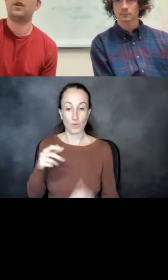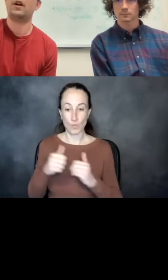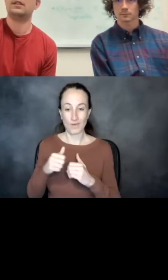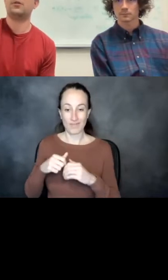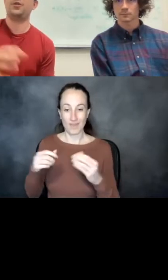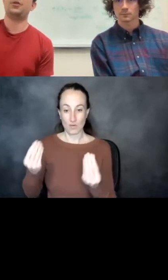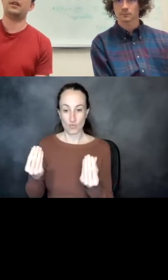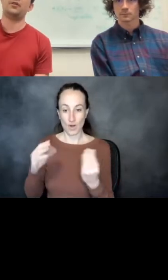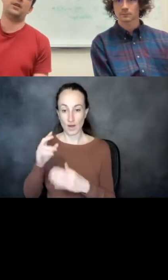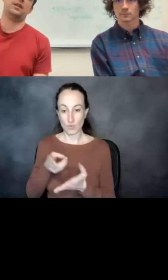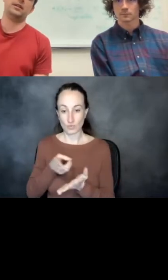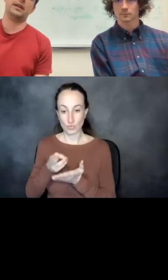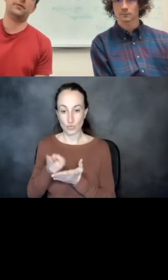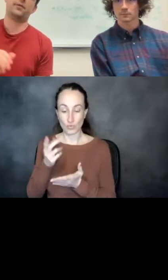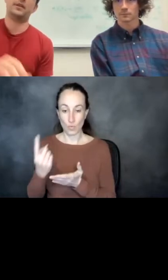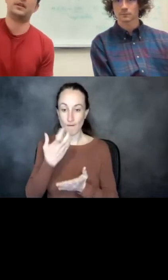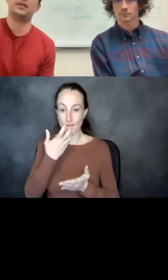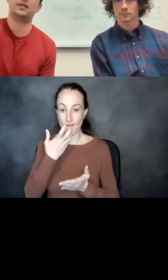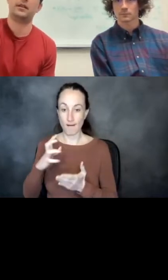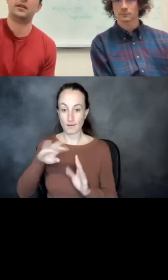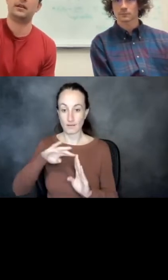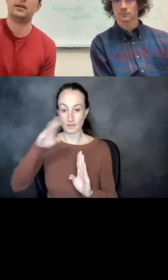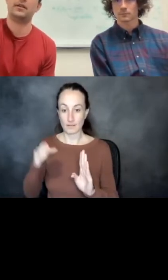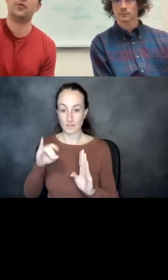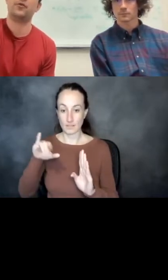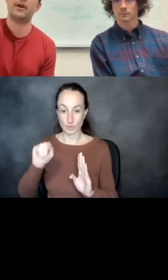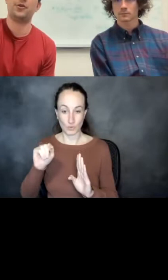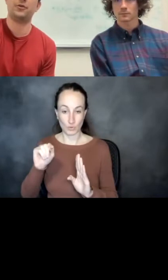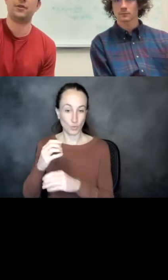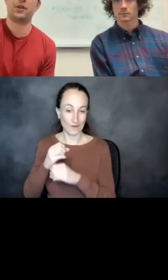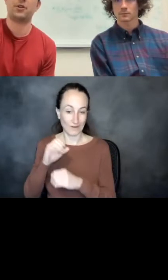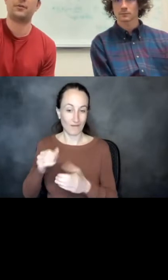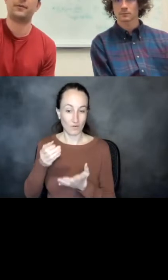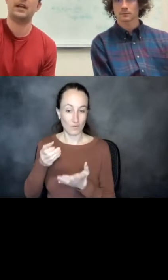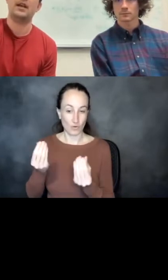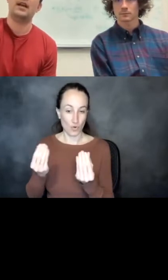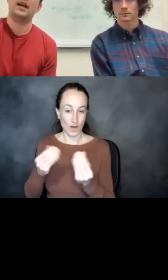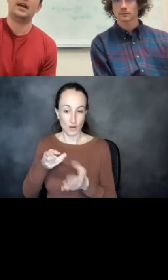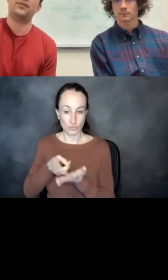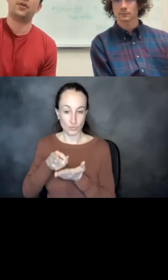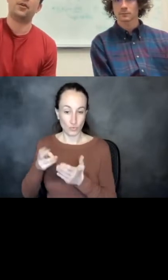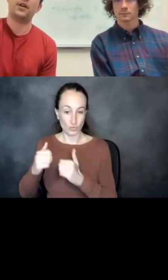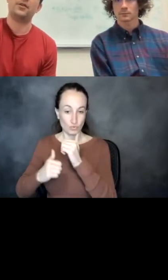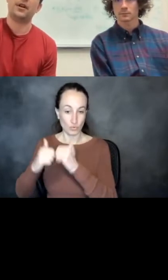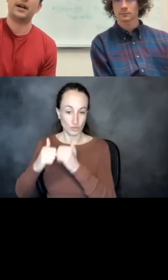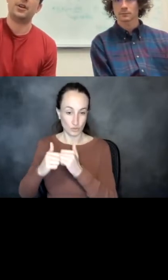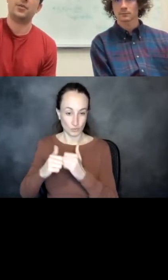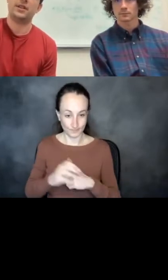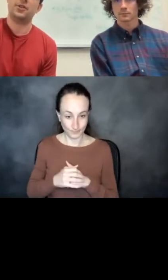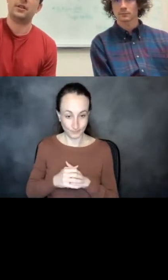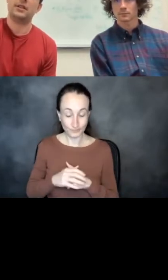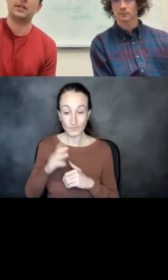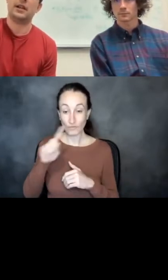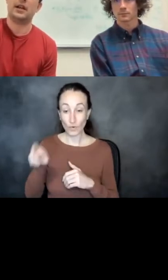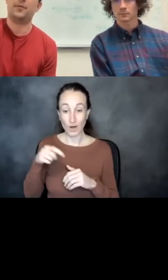one-hot distribution that we get from the ground truth structure. And for all other IJ